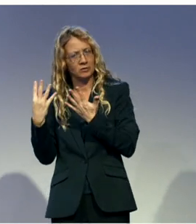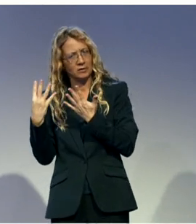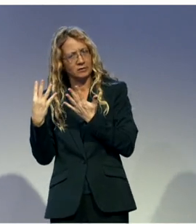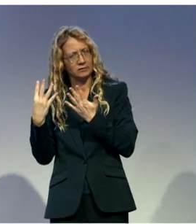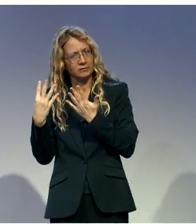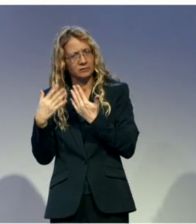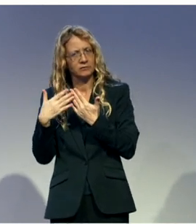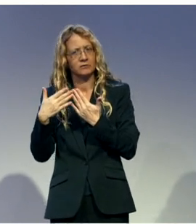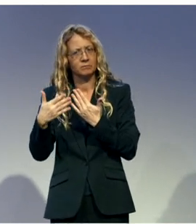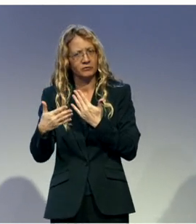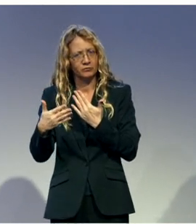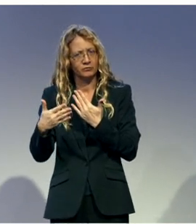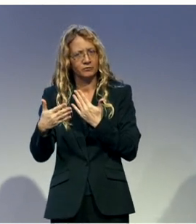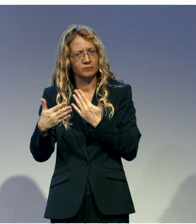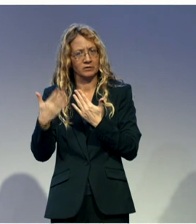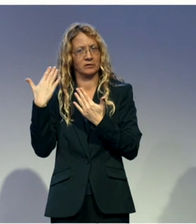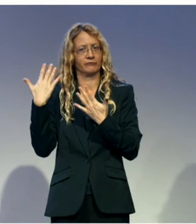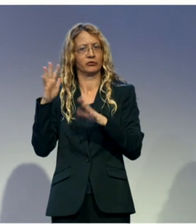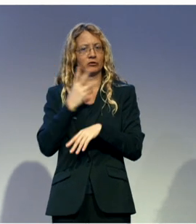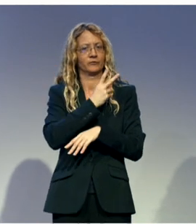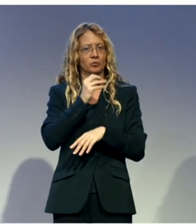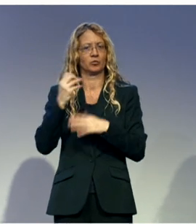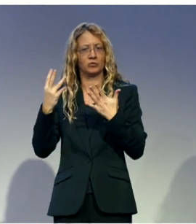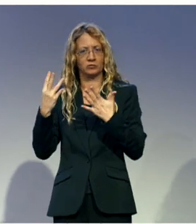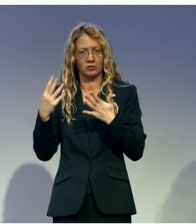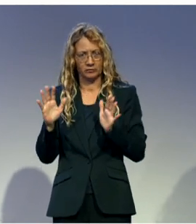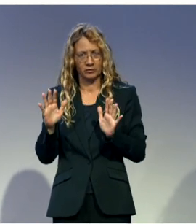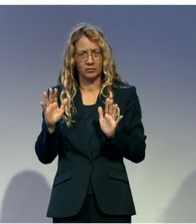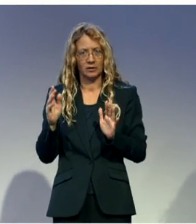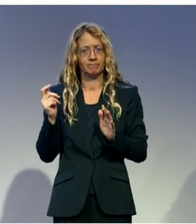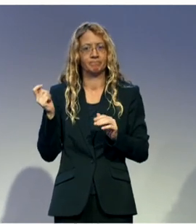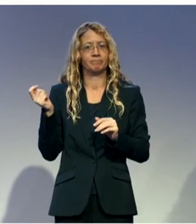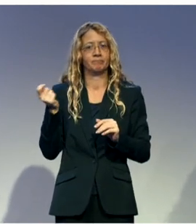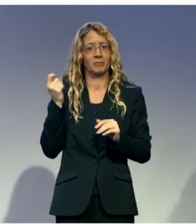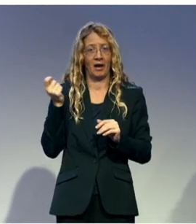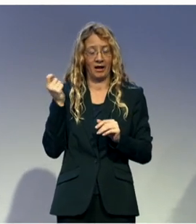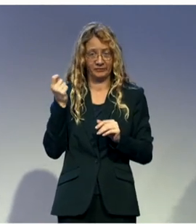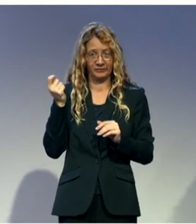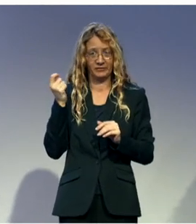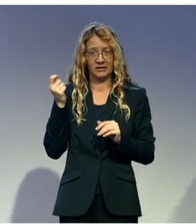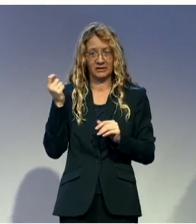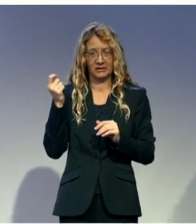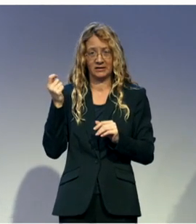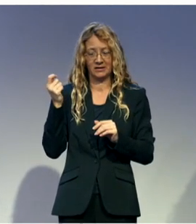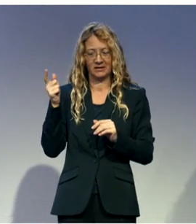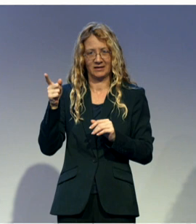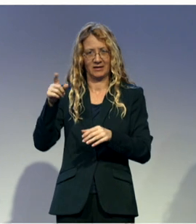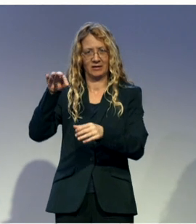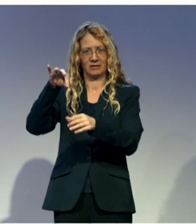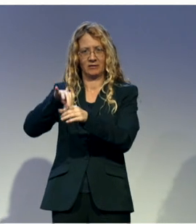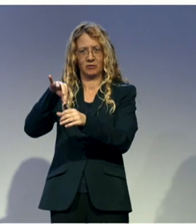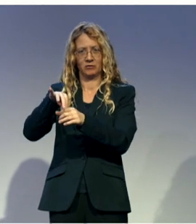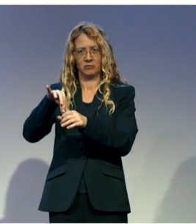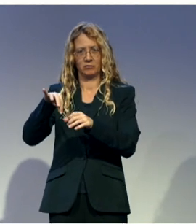threaten the Malawi Electoral Commission with an injunction, so that in 2014, the elections were to be stopped, because they were not